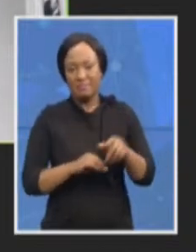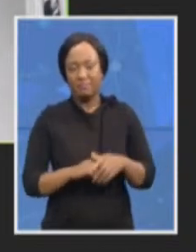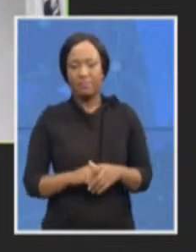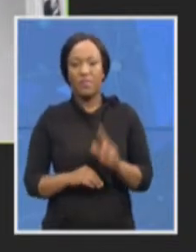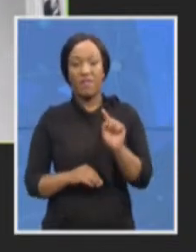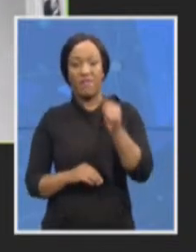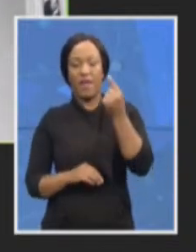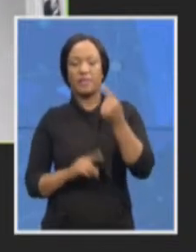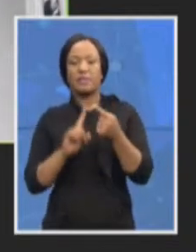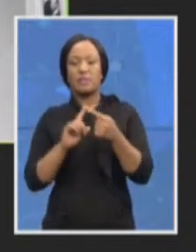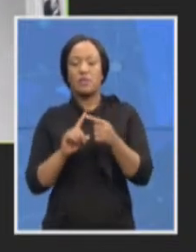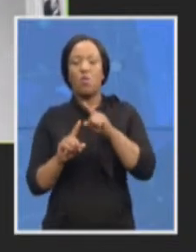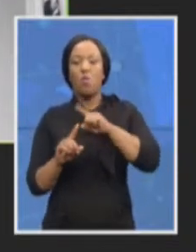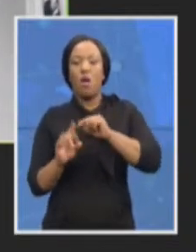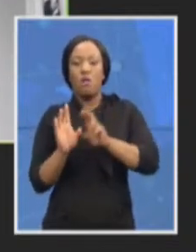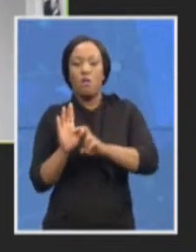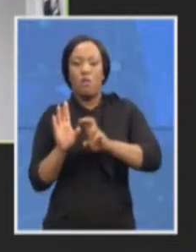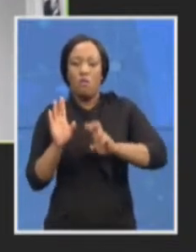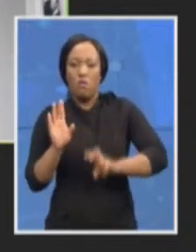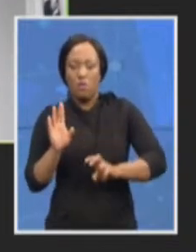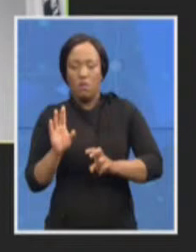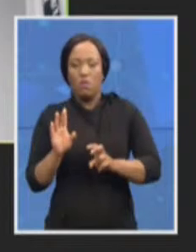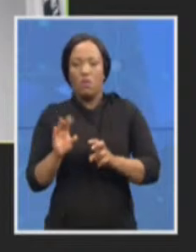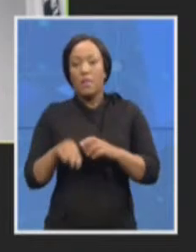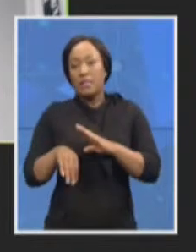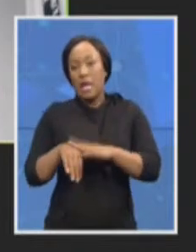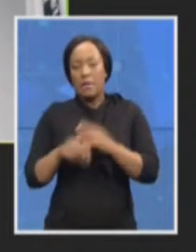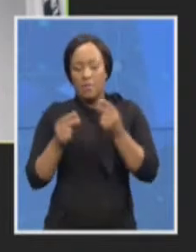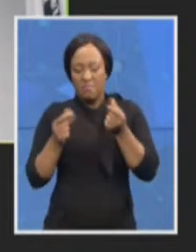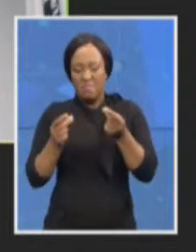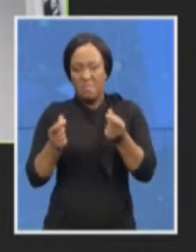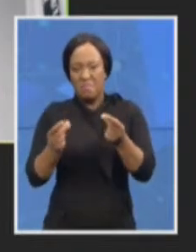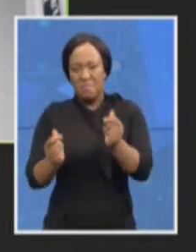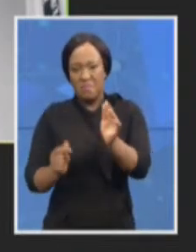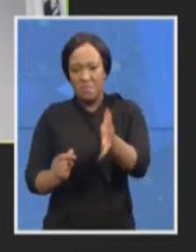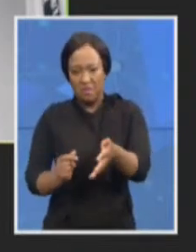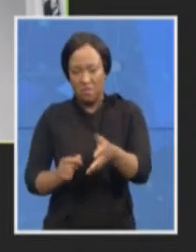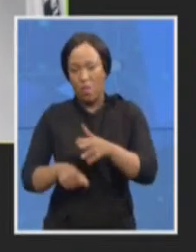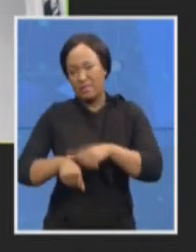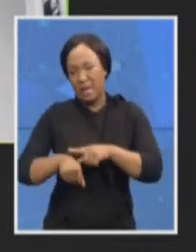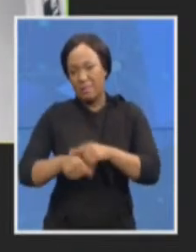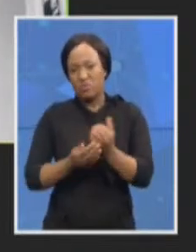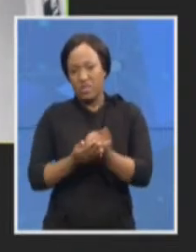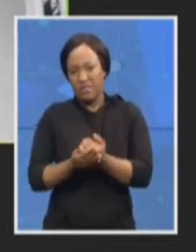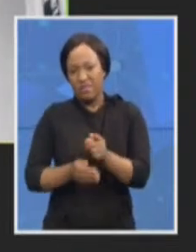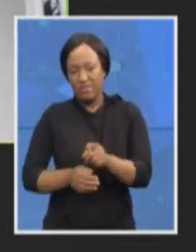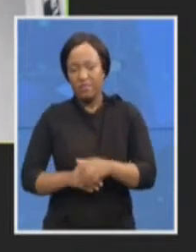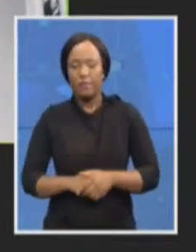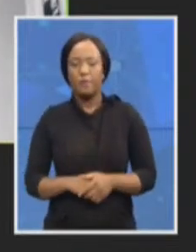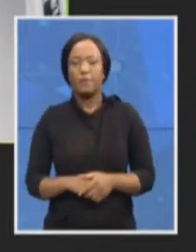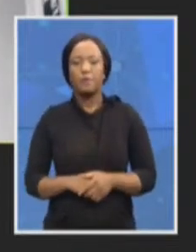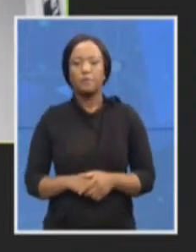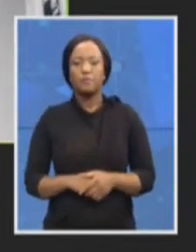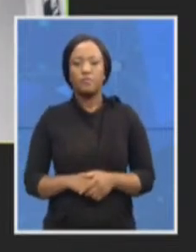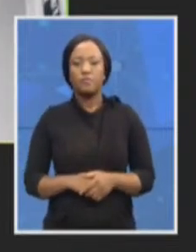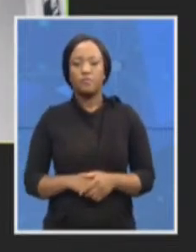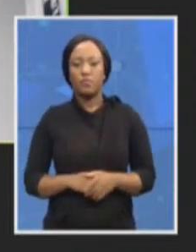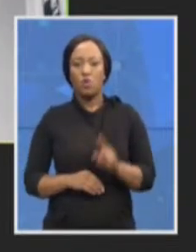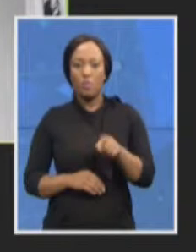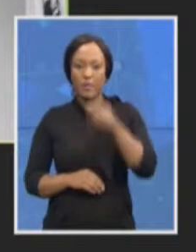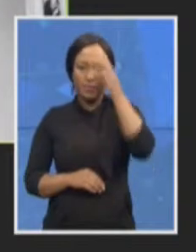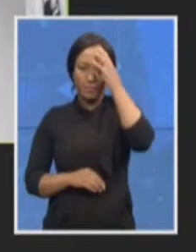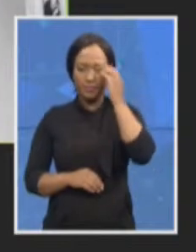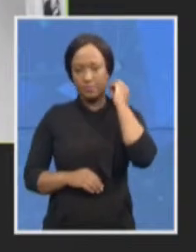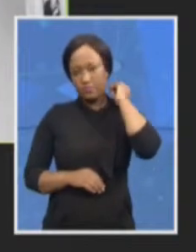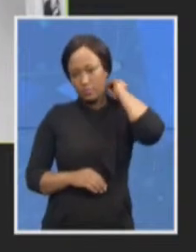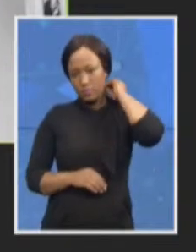through this quite quickly, bearing in mind that this engagement is much broader than this particular issue. But given that it has received